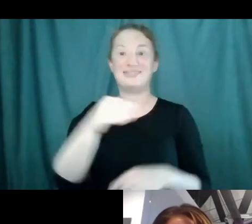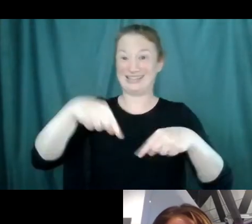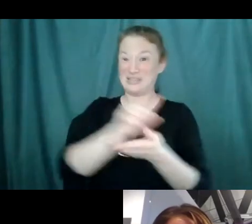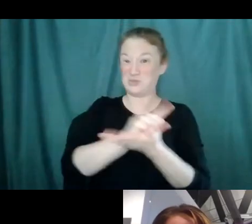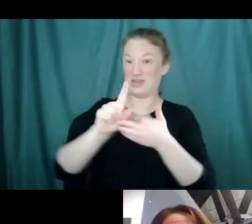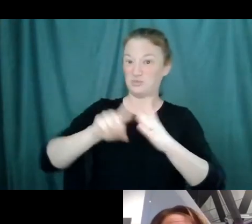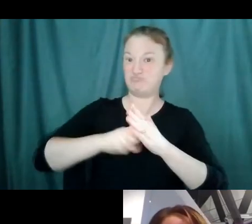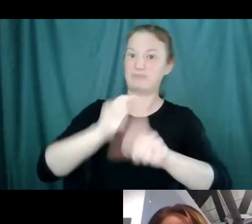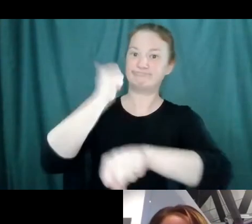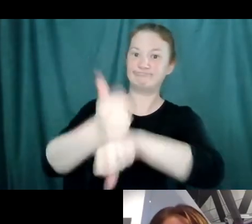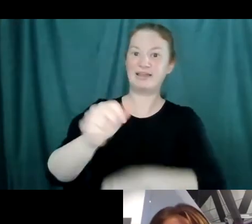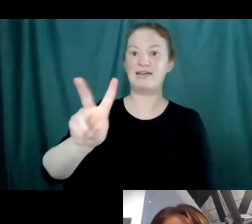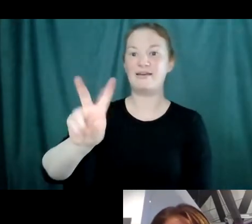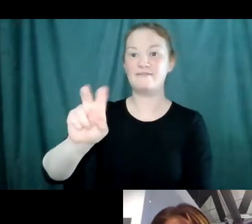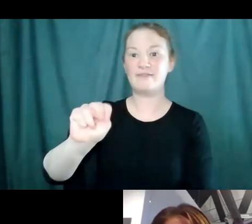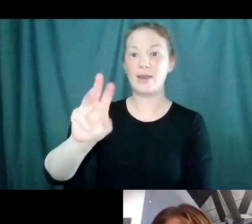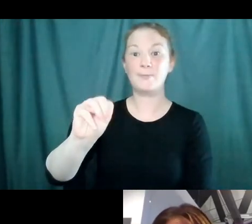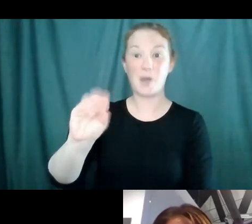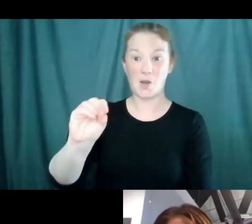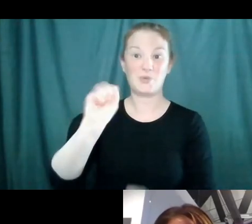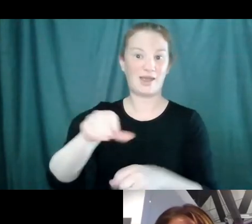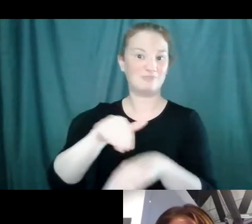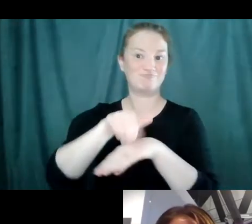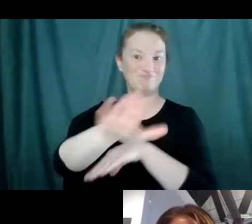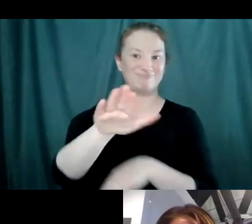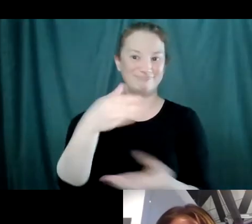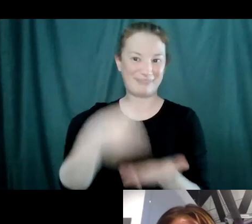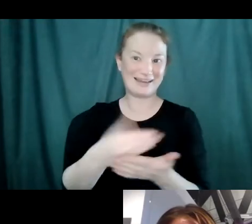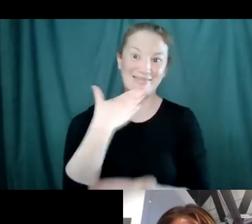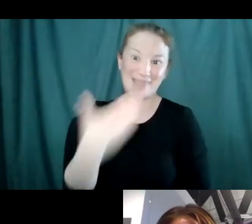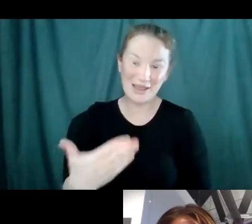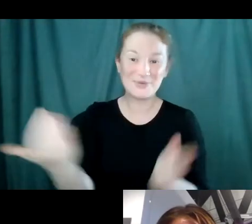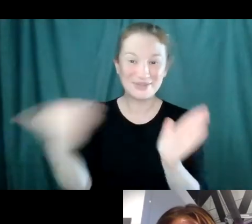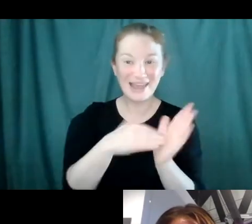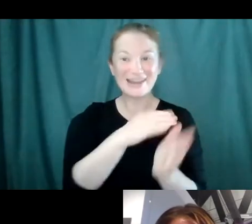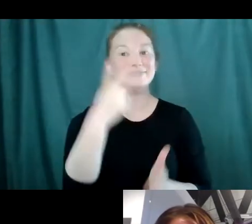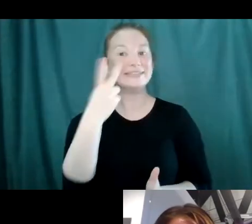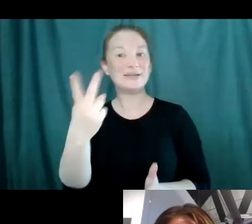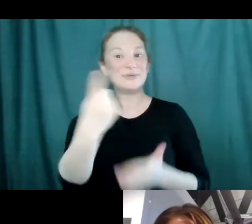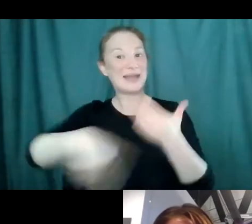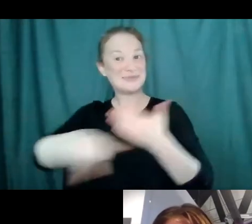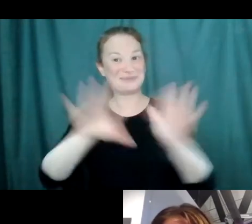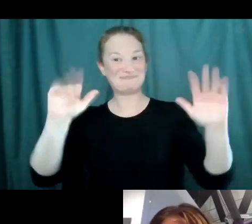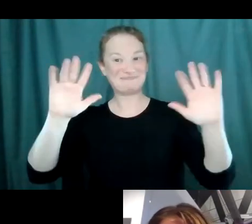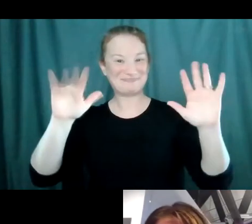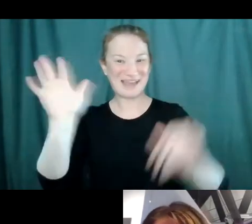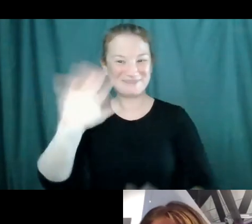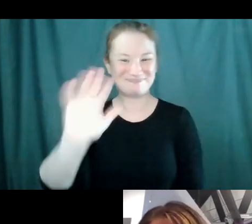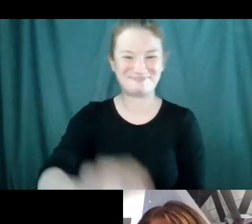So you can just Venmo at skypescientist. can do that too. Um, thank you again, and we'll see you all next week. Goodbye. Bye.